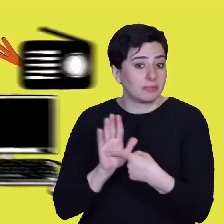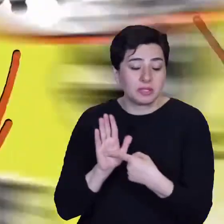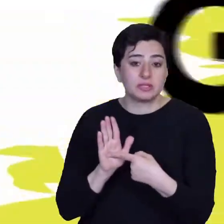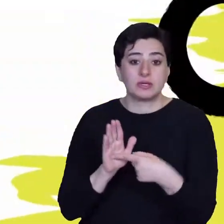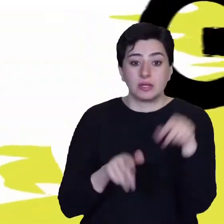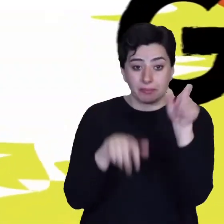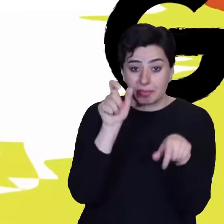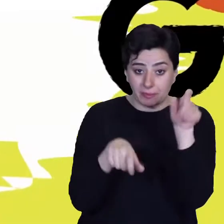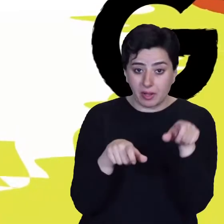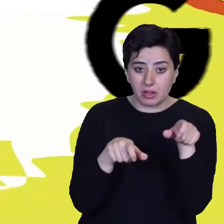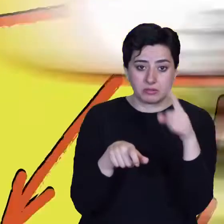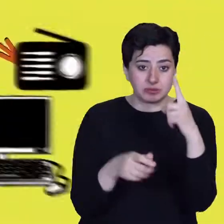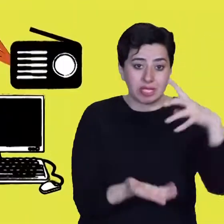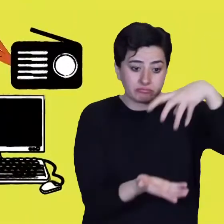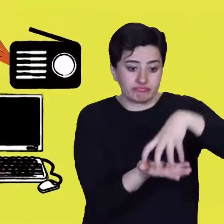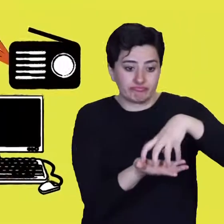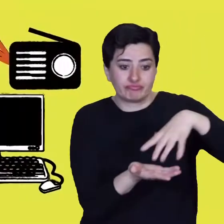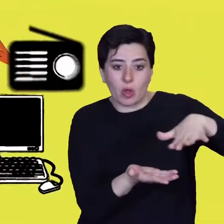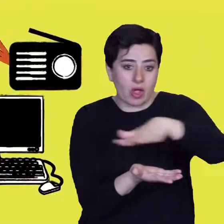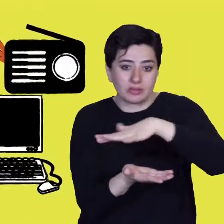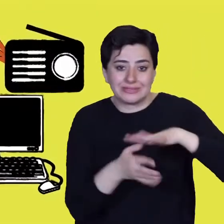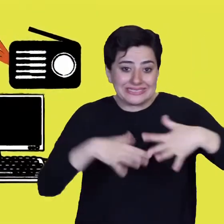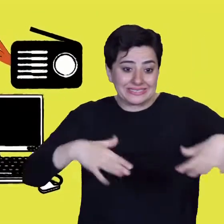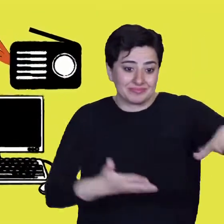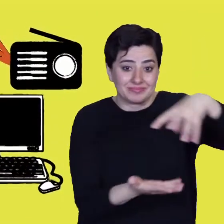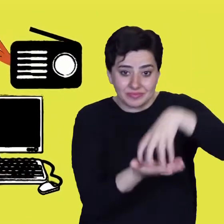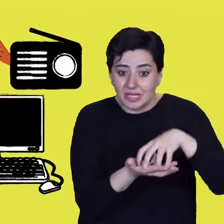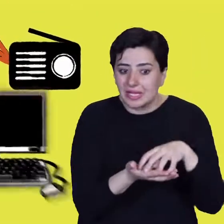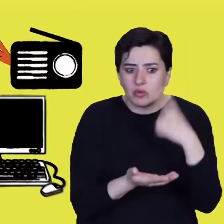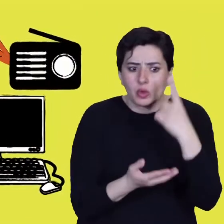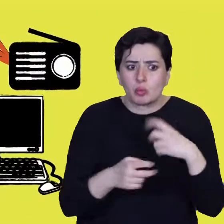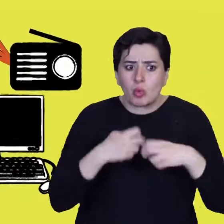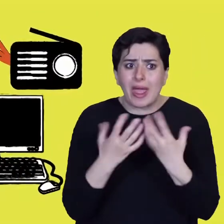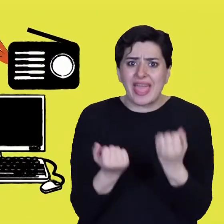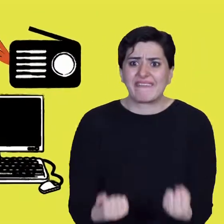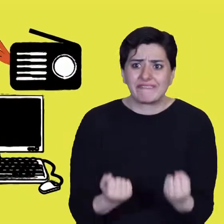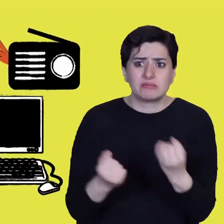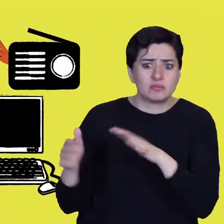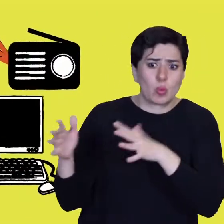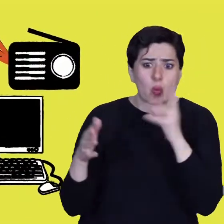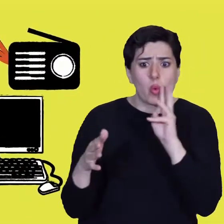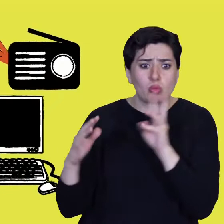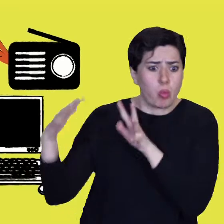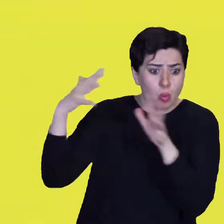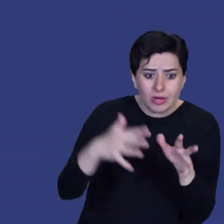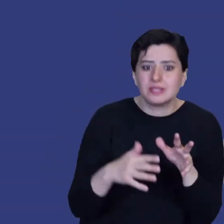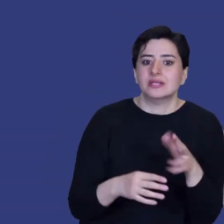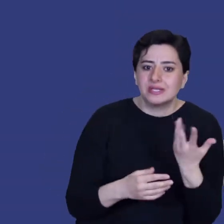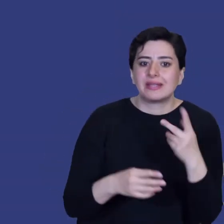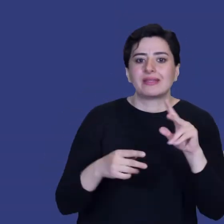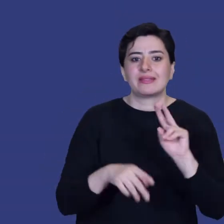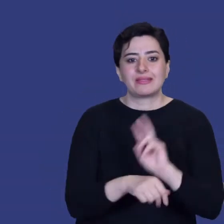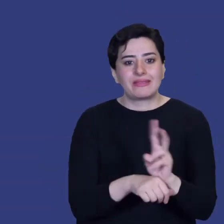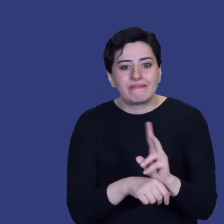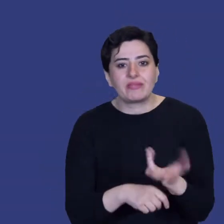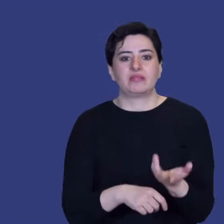if the people in one island know a typhoon is coming, they must share this information on the radio, TV and social media. Four